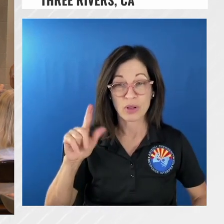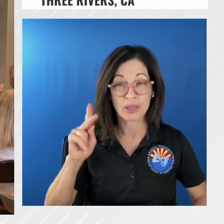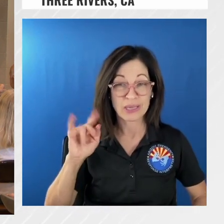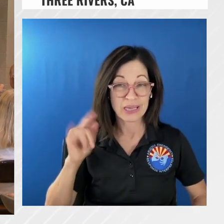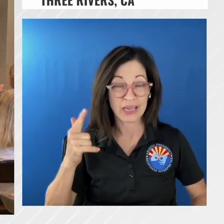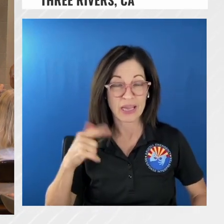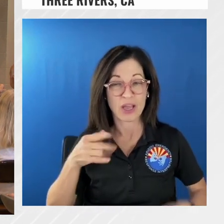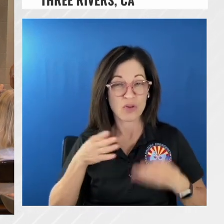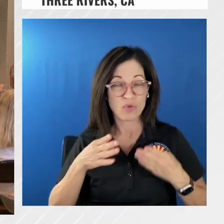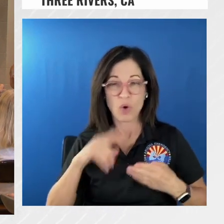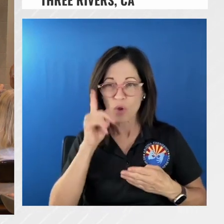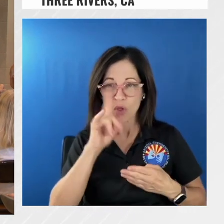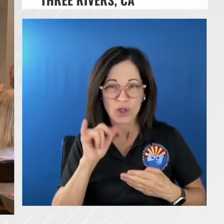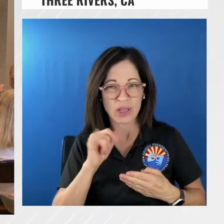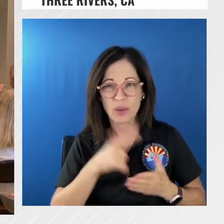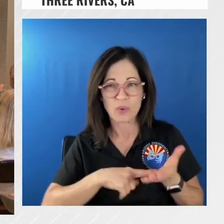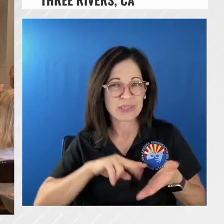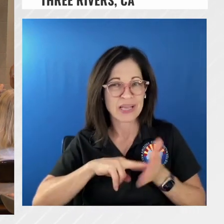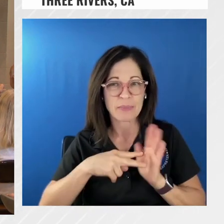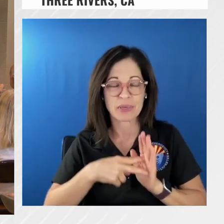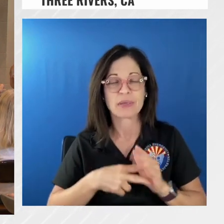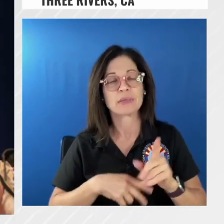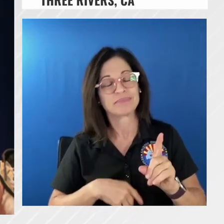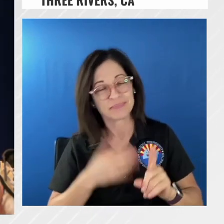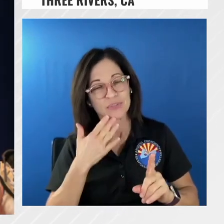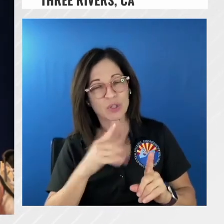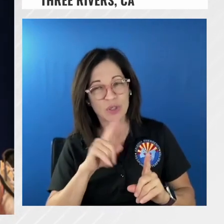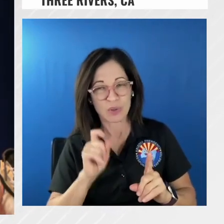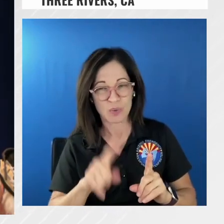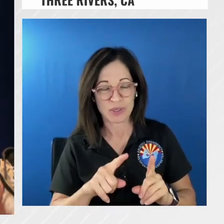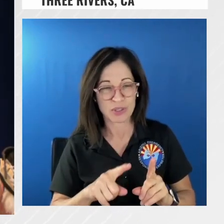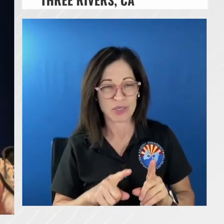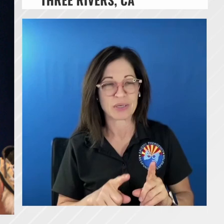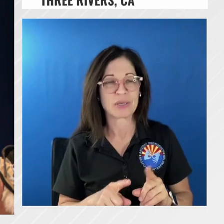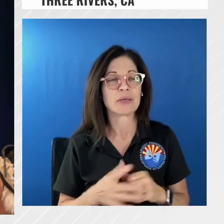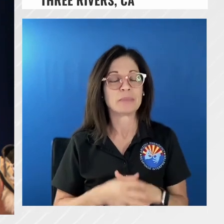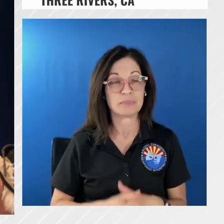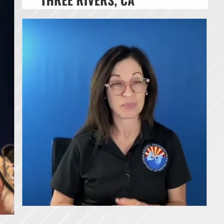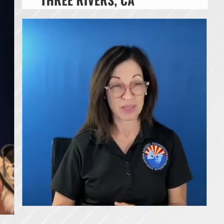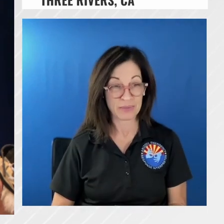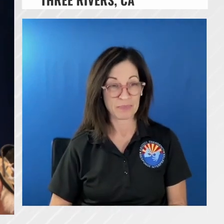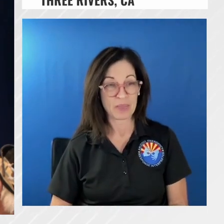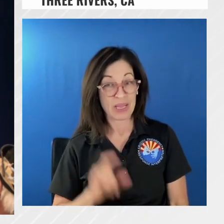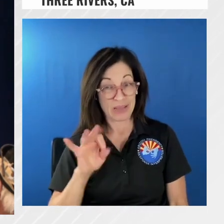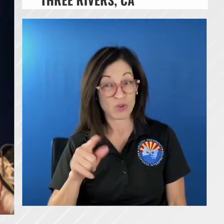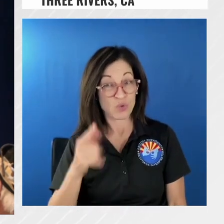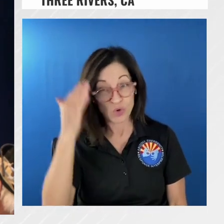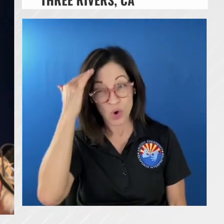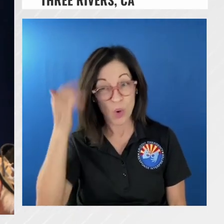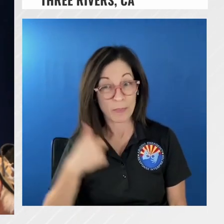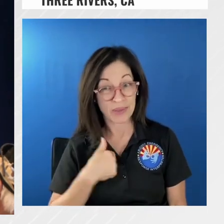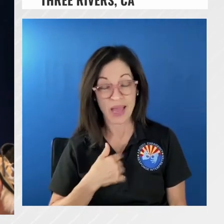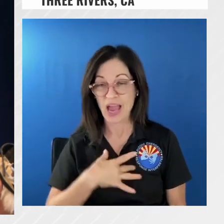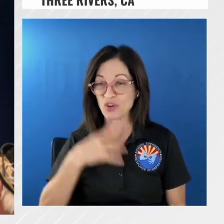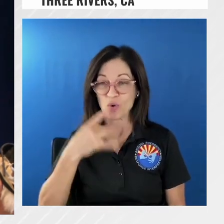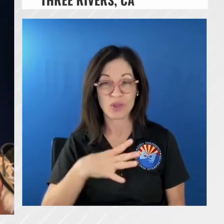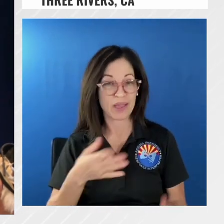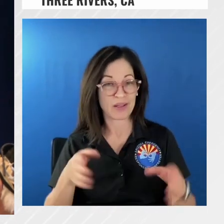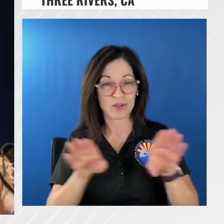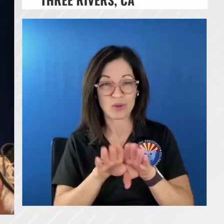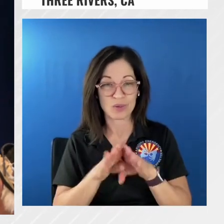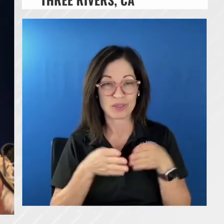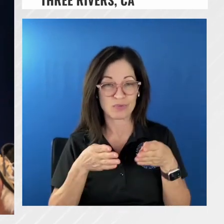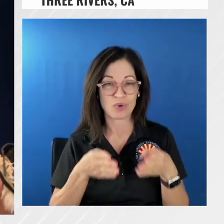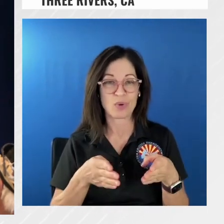really good question and it's really nuanced and we're going to look at this very closely if you know me i don't like closures and and um